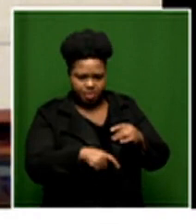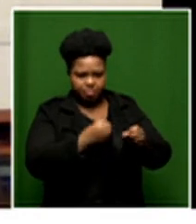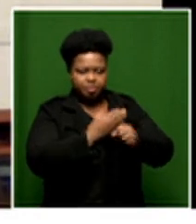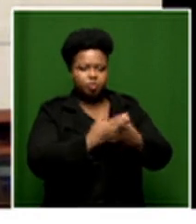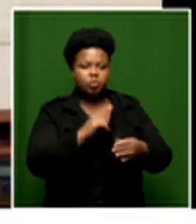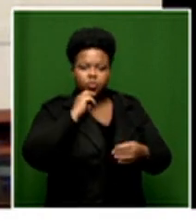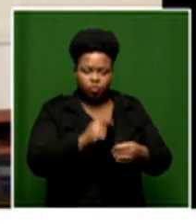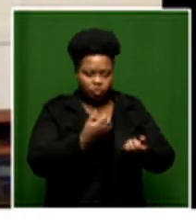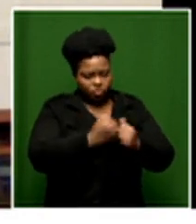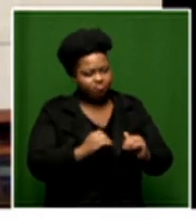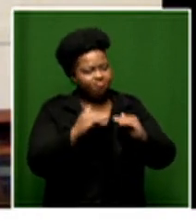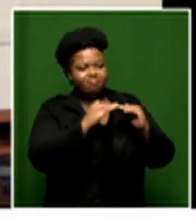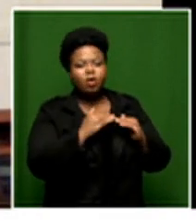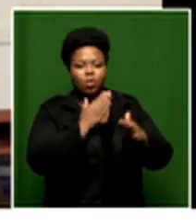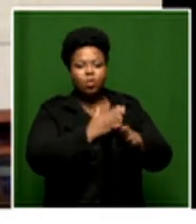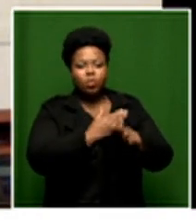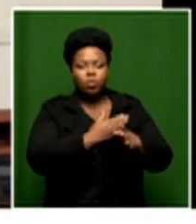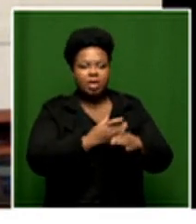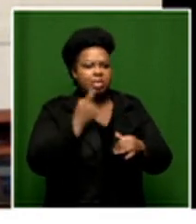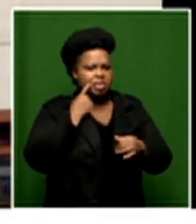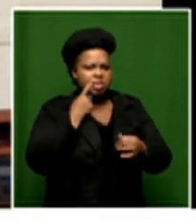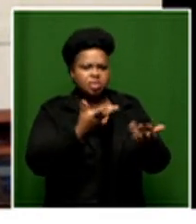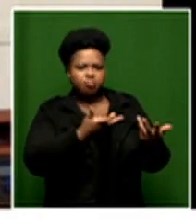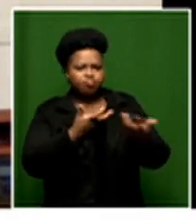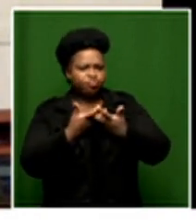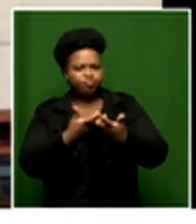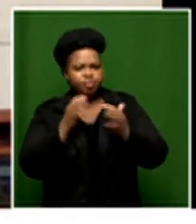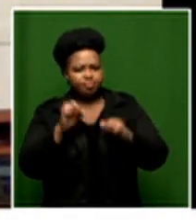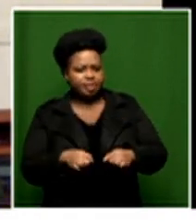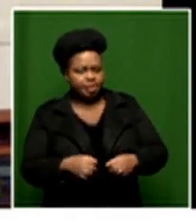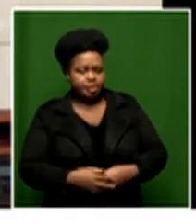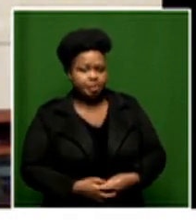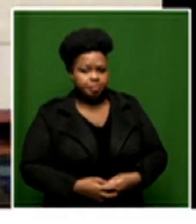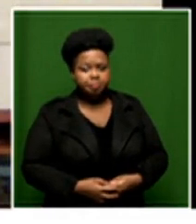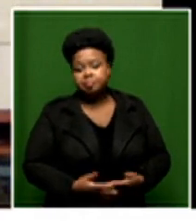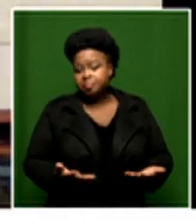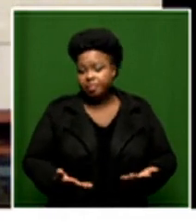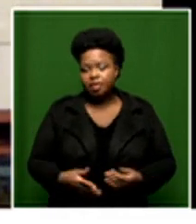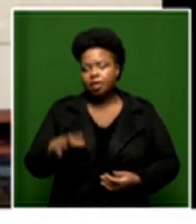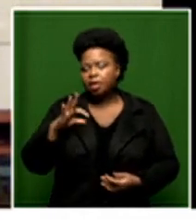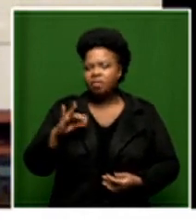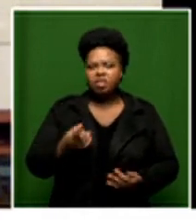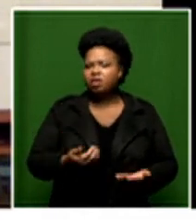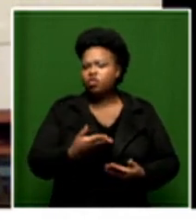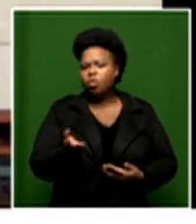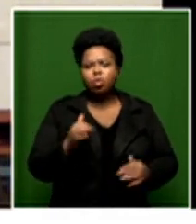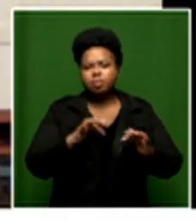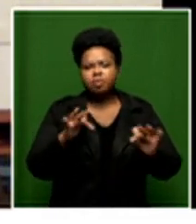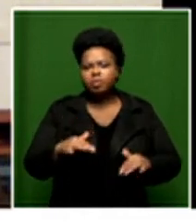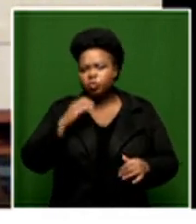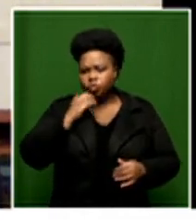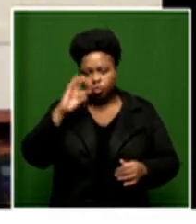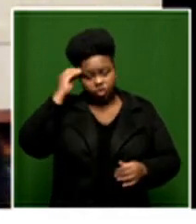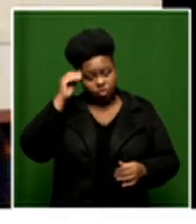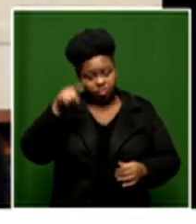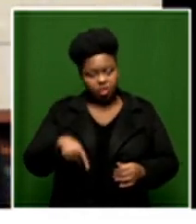to make sure that our democratic functions are actually alive when they work in the way that they are and as everyday citizens we have a vested interest